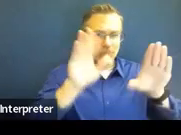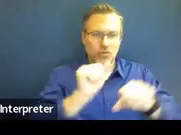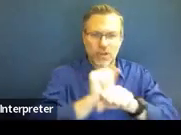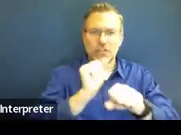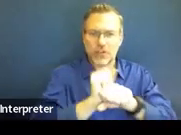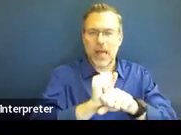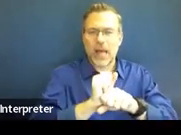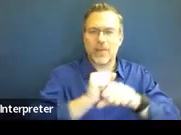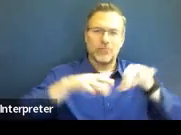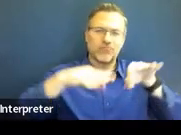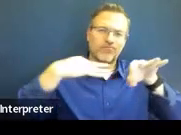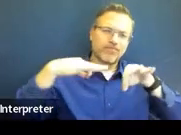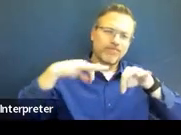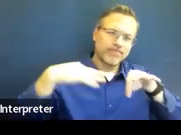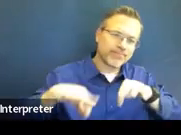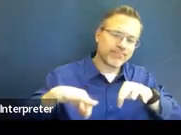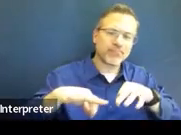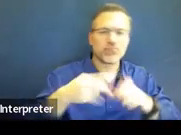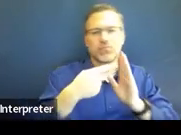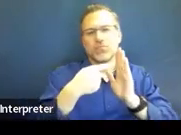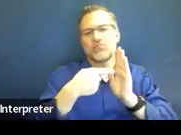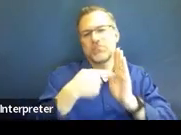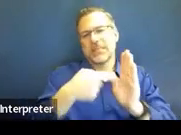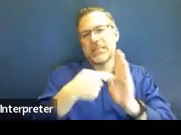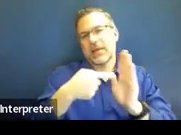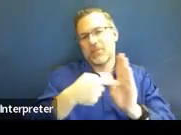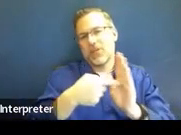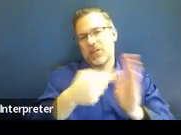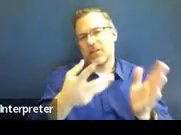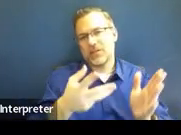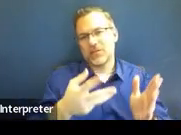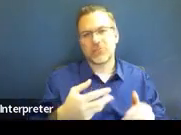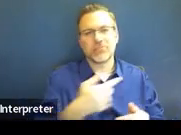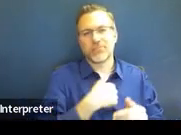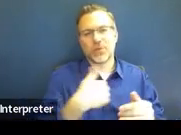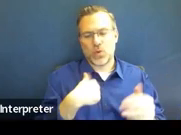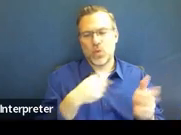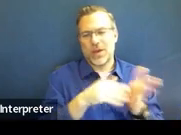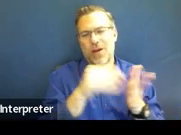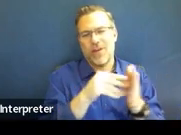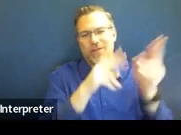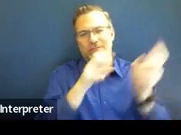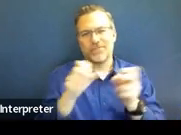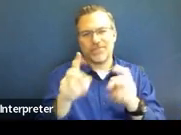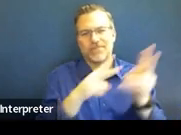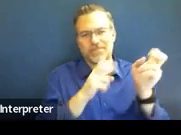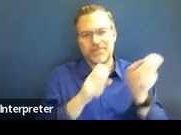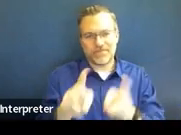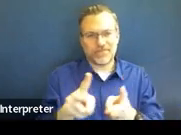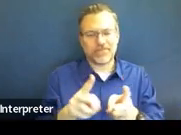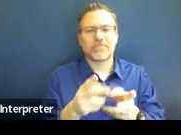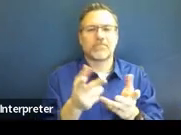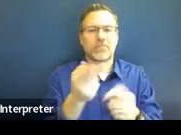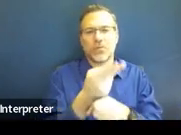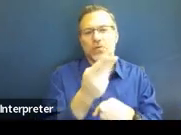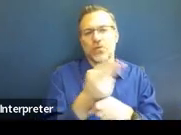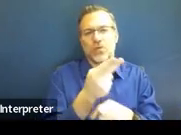and examples. So that's why we give a lot of praise to it throughout our trainings.